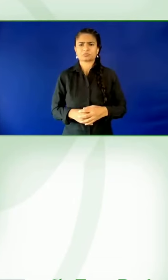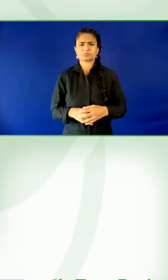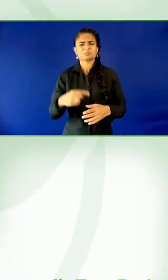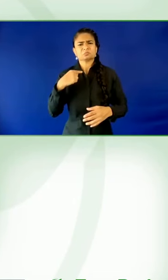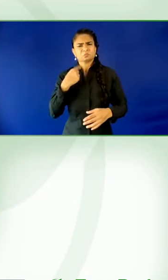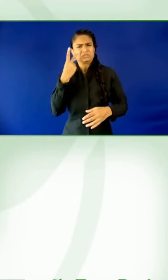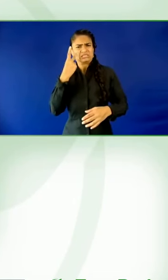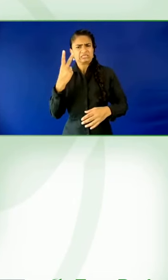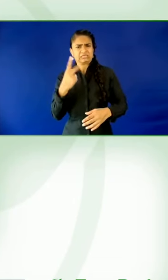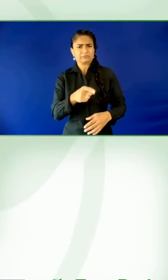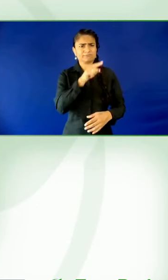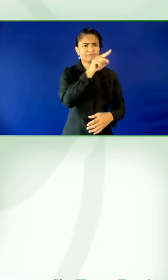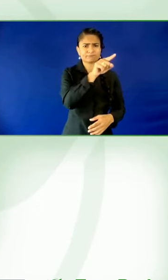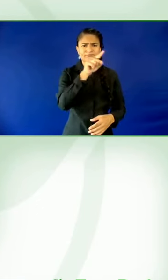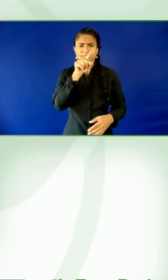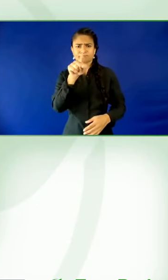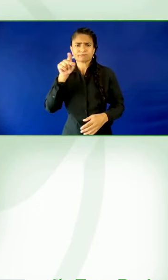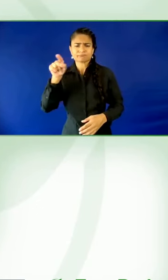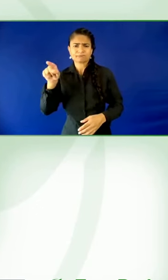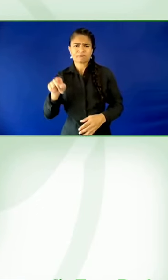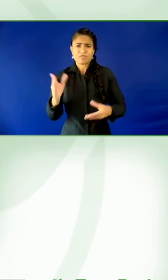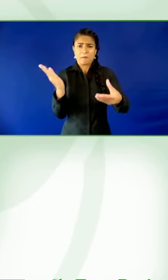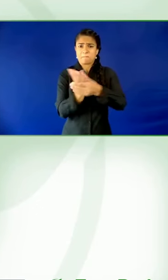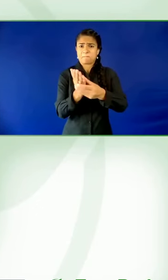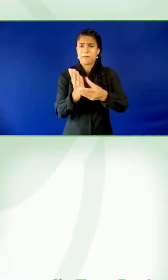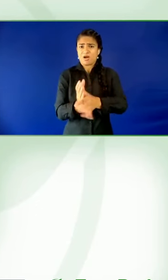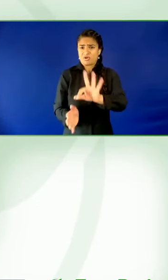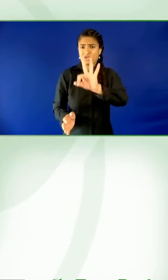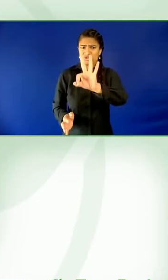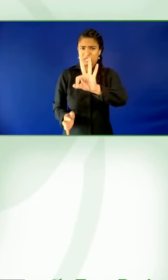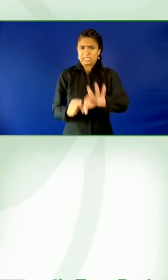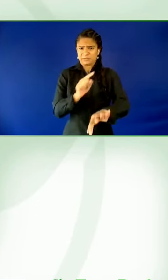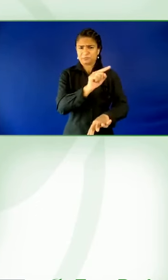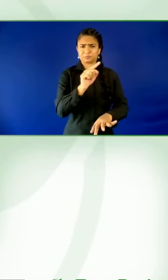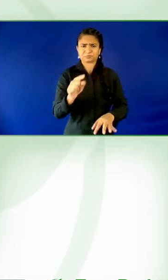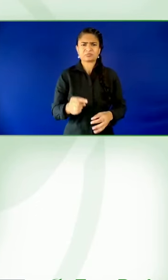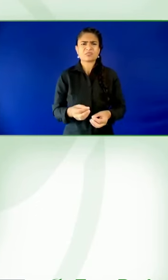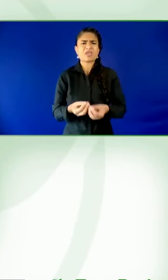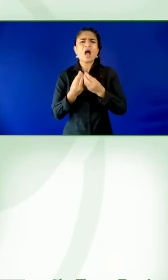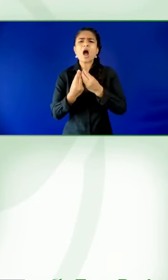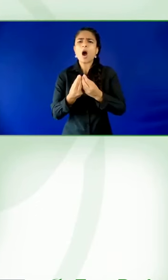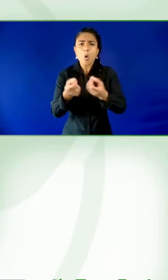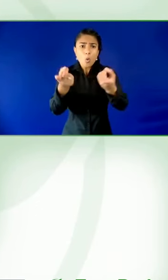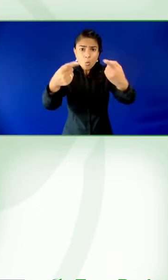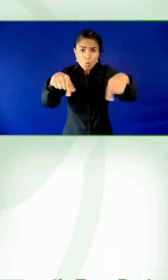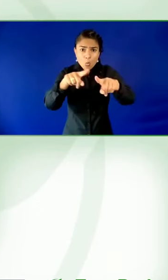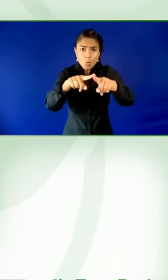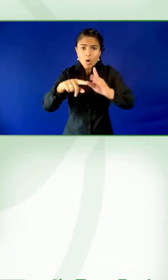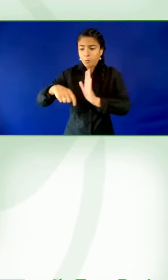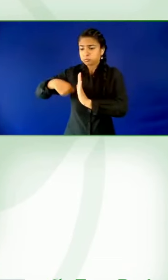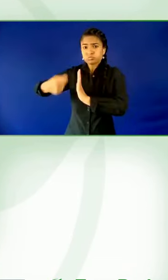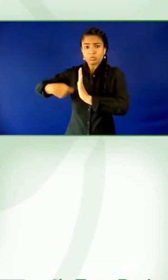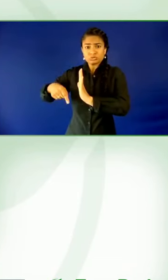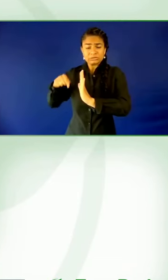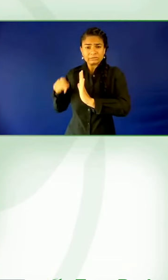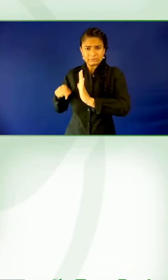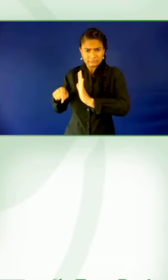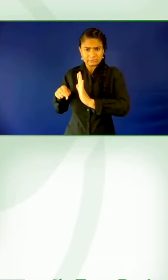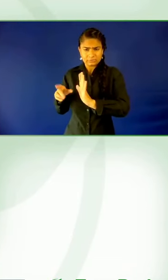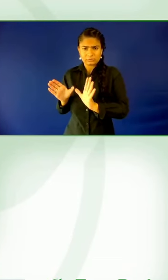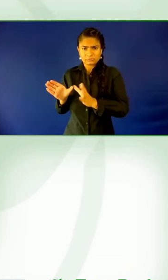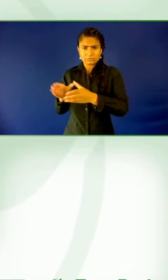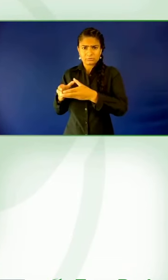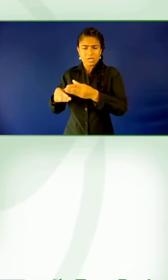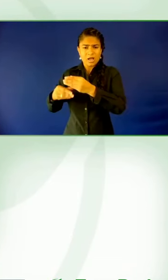objectives when you look at investments into companies or so where you say, okay, we integrate inclusion?